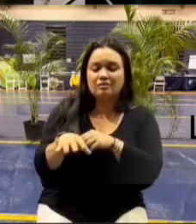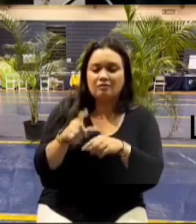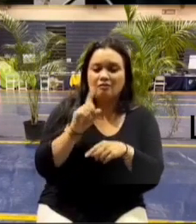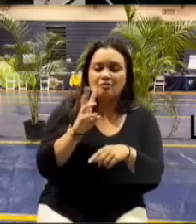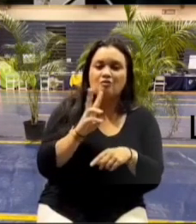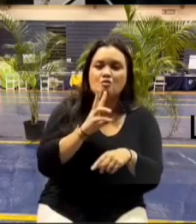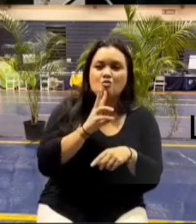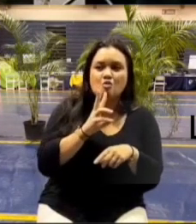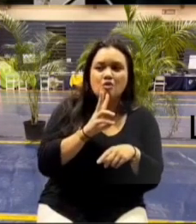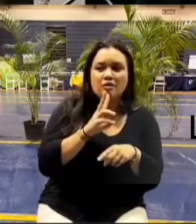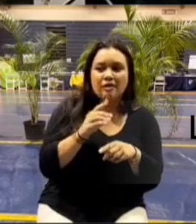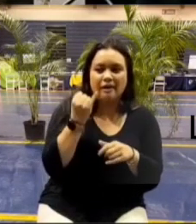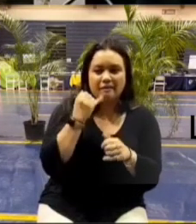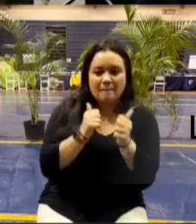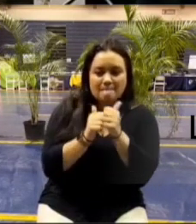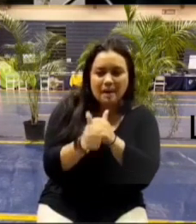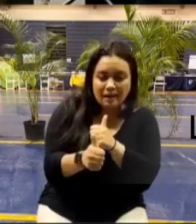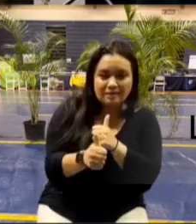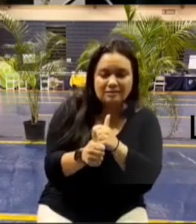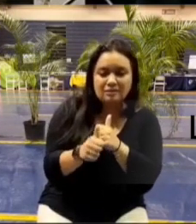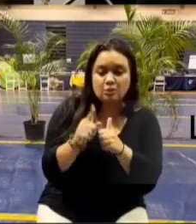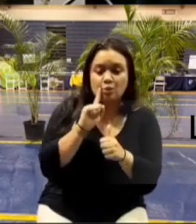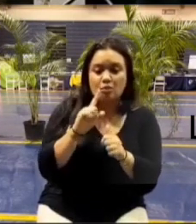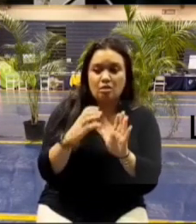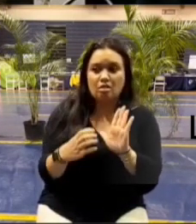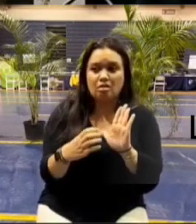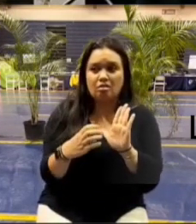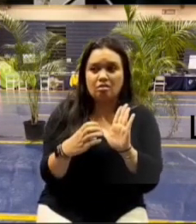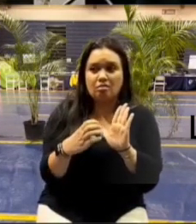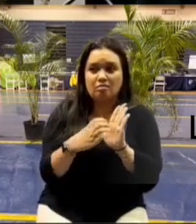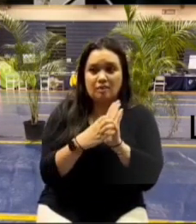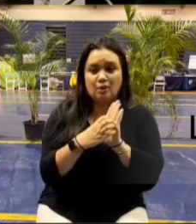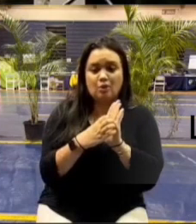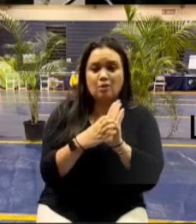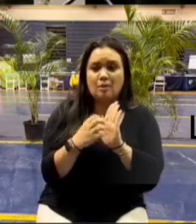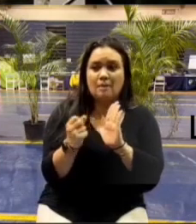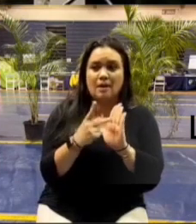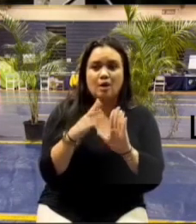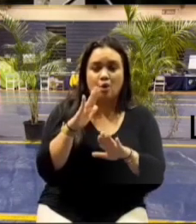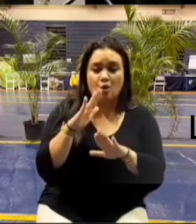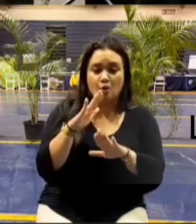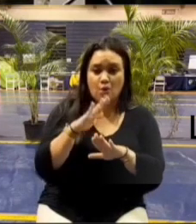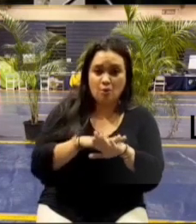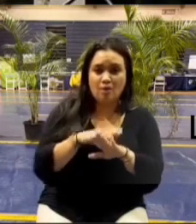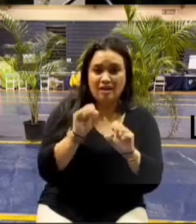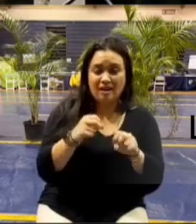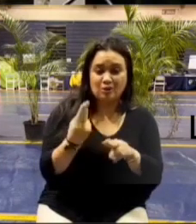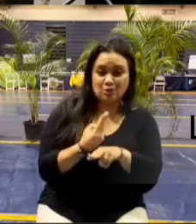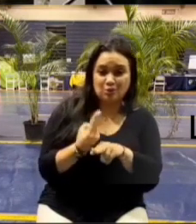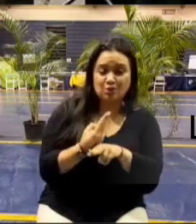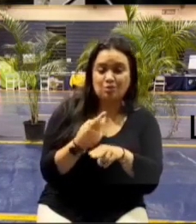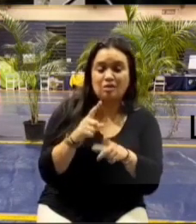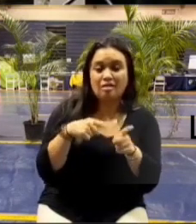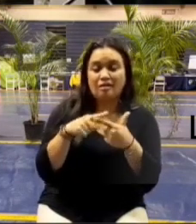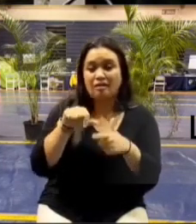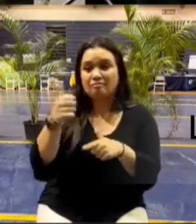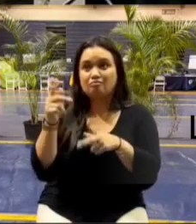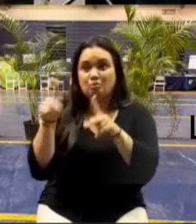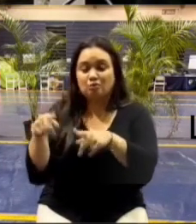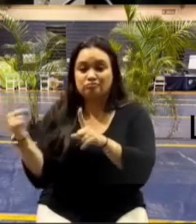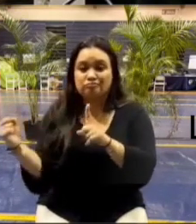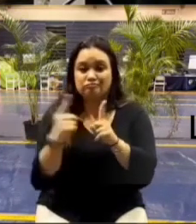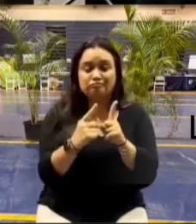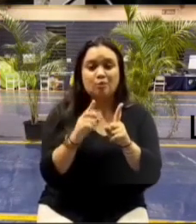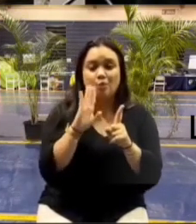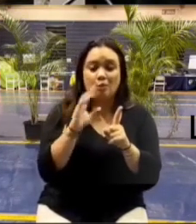if it passes do they put the meter back on so it can be used so do they cap it again until somebody has to come back out again later to put a meter